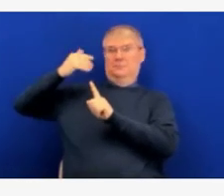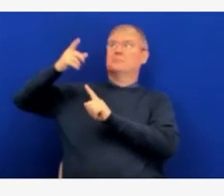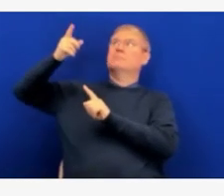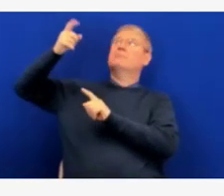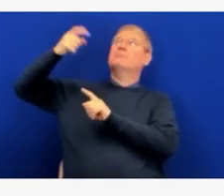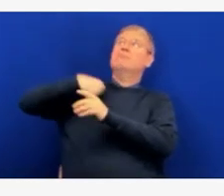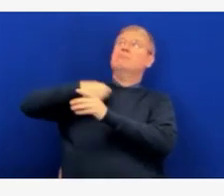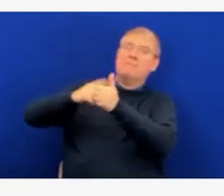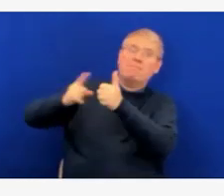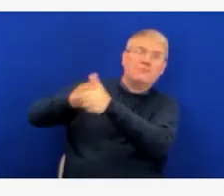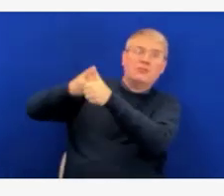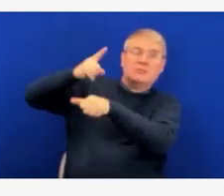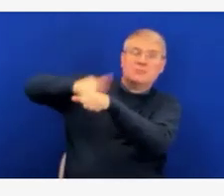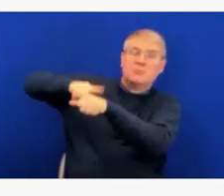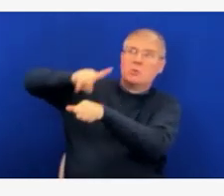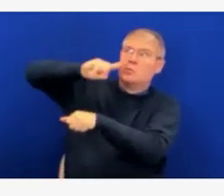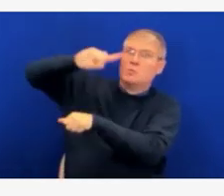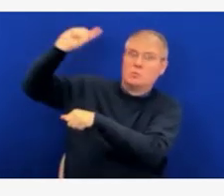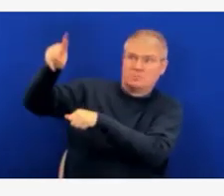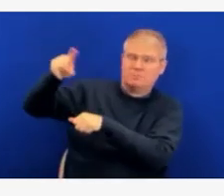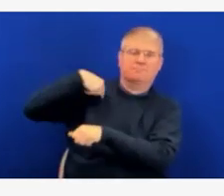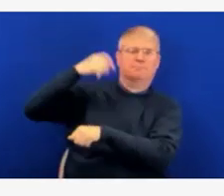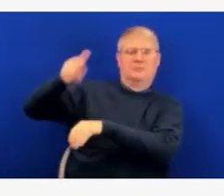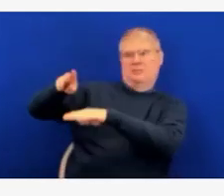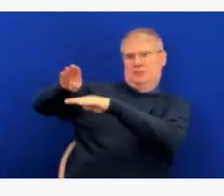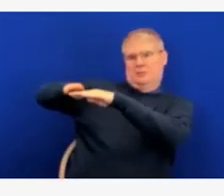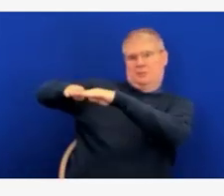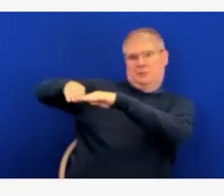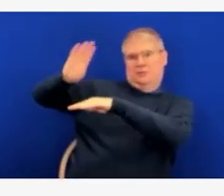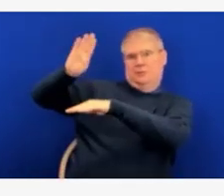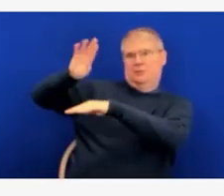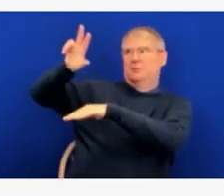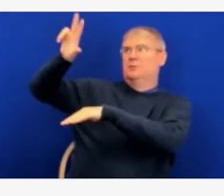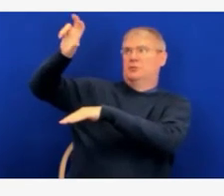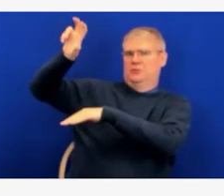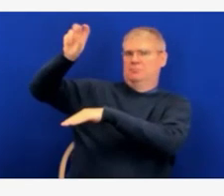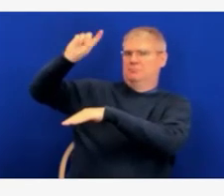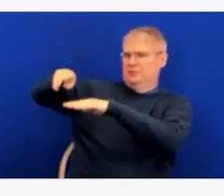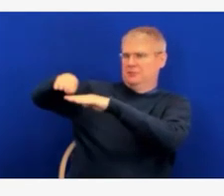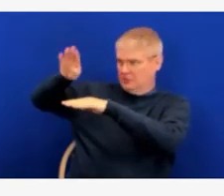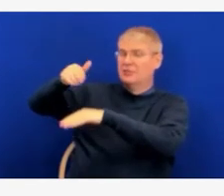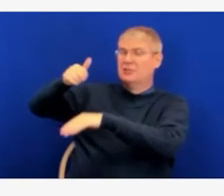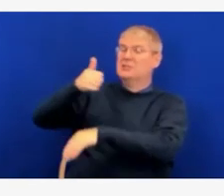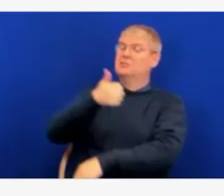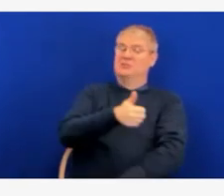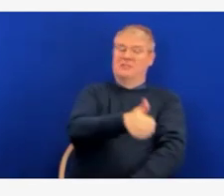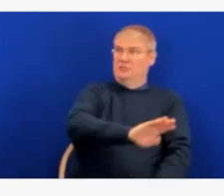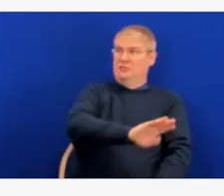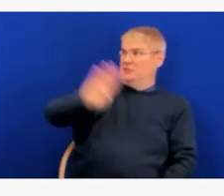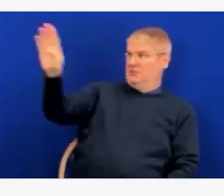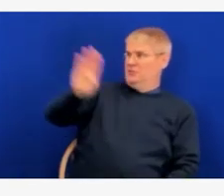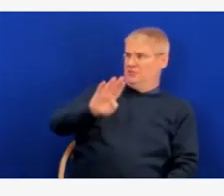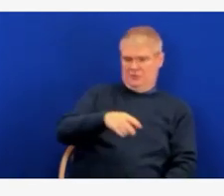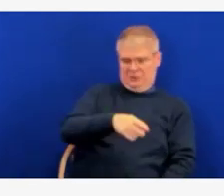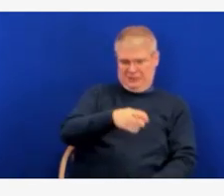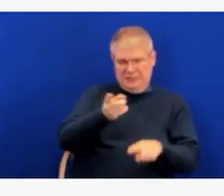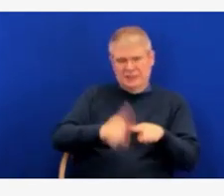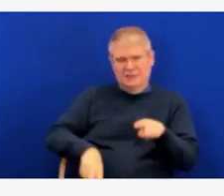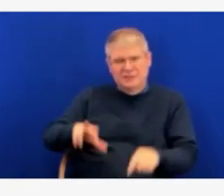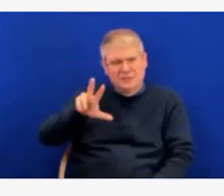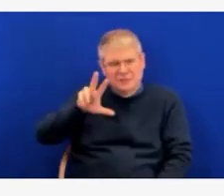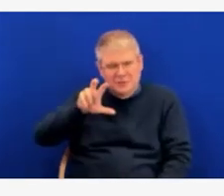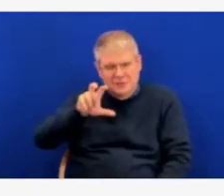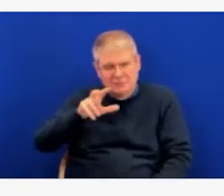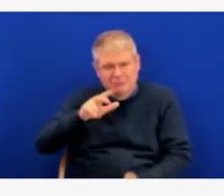to many of the providers in their region. And finally, to find a vaccine near you, a